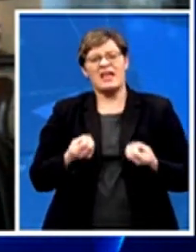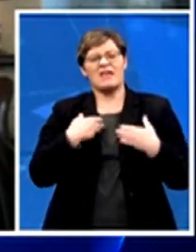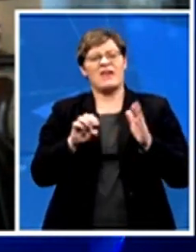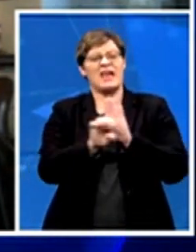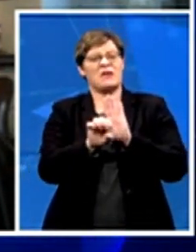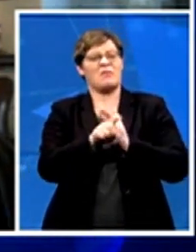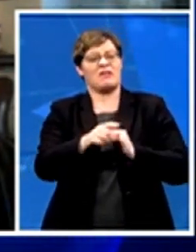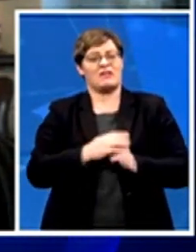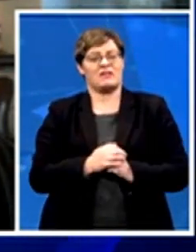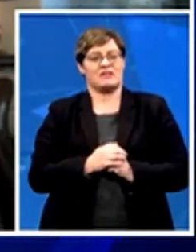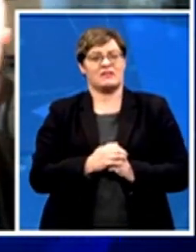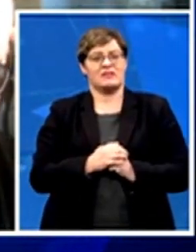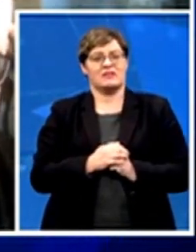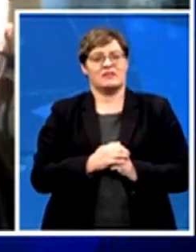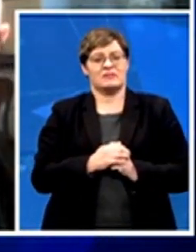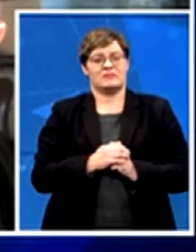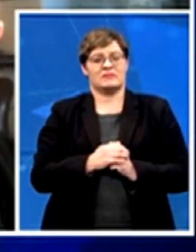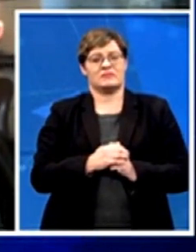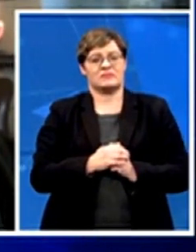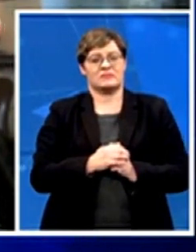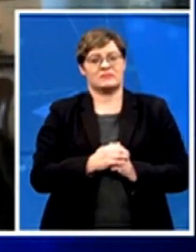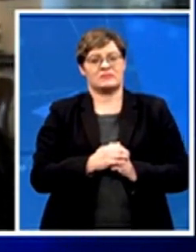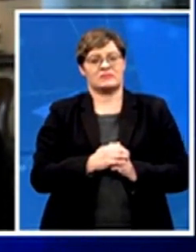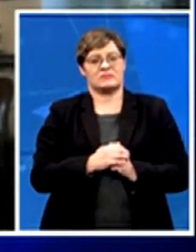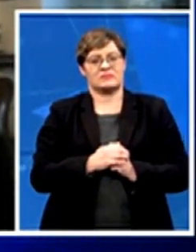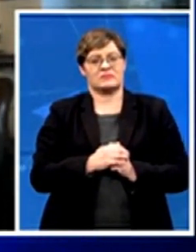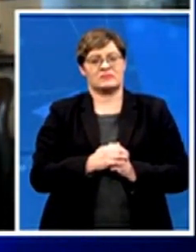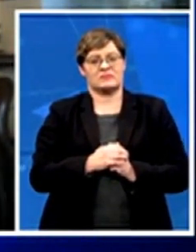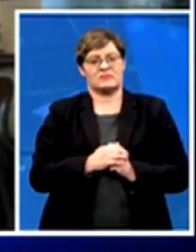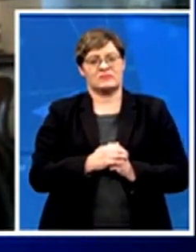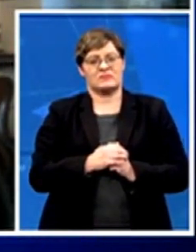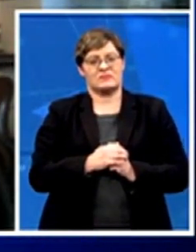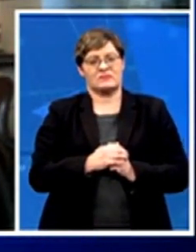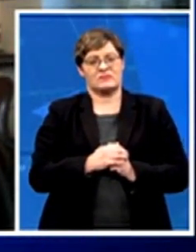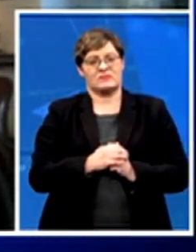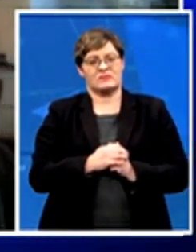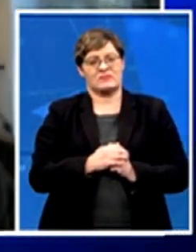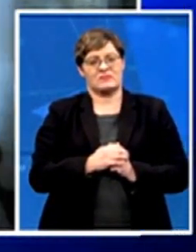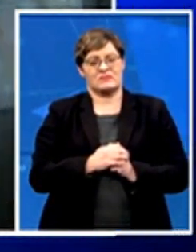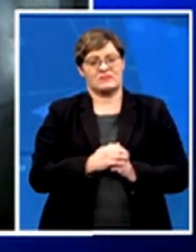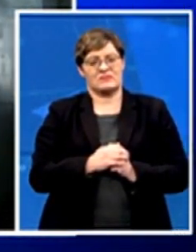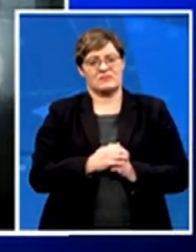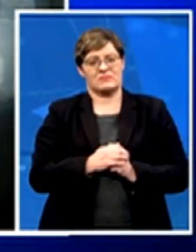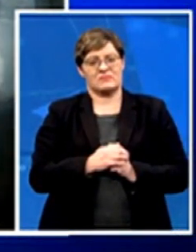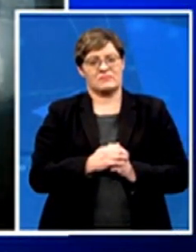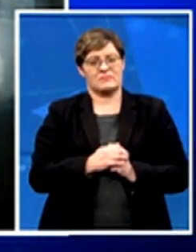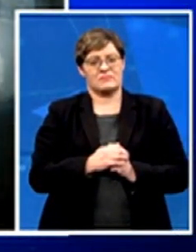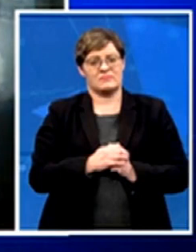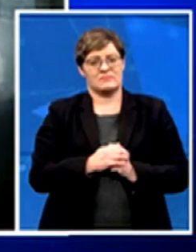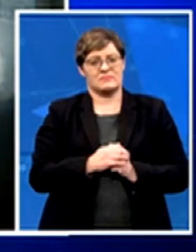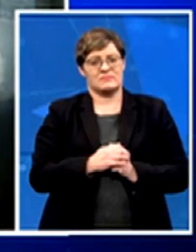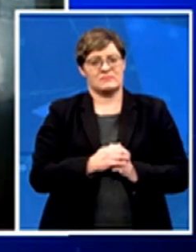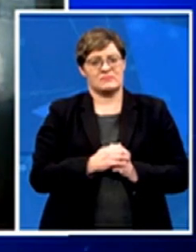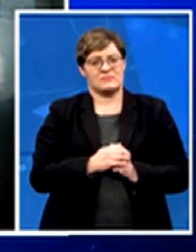Well, I think I pre-empted the question there by already giving you some examples. But on